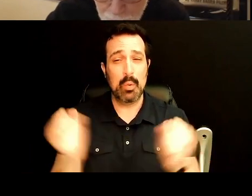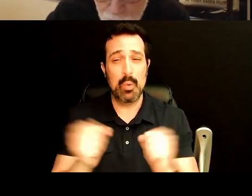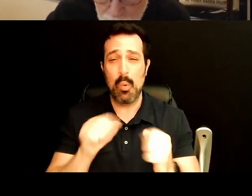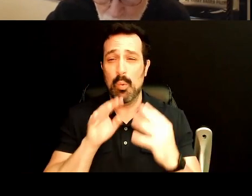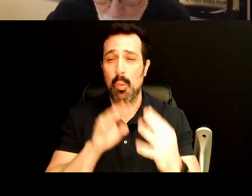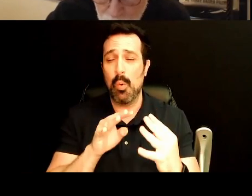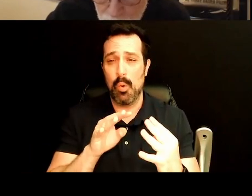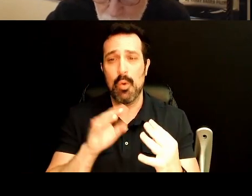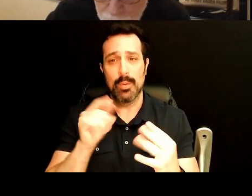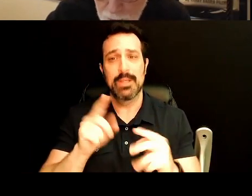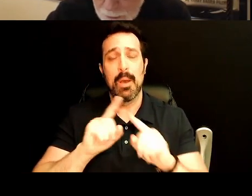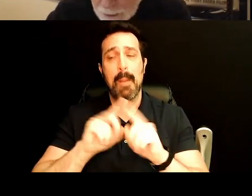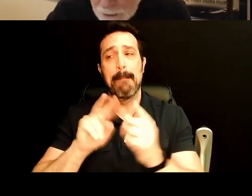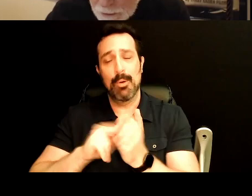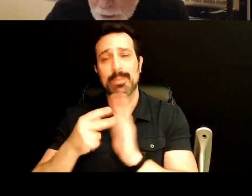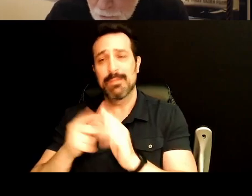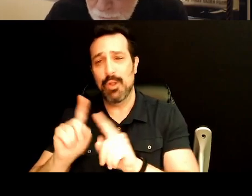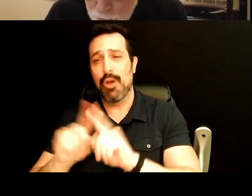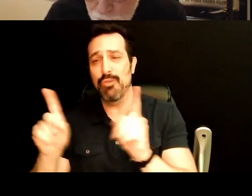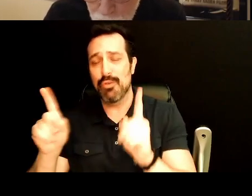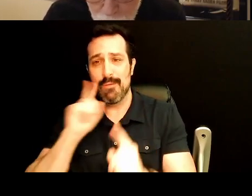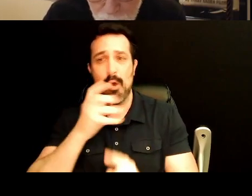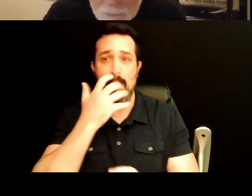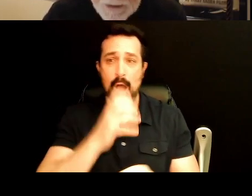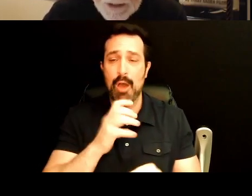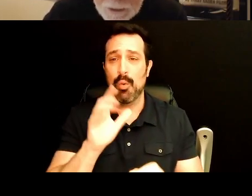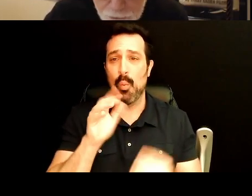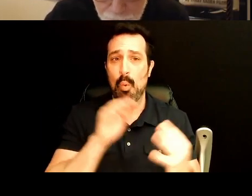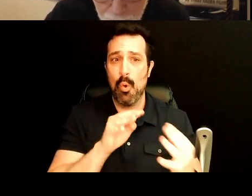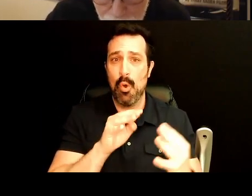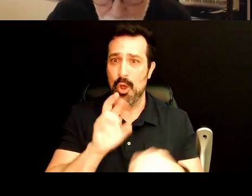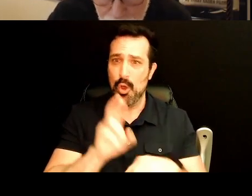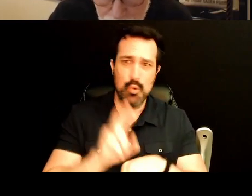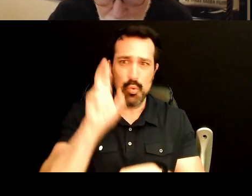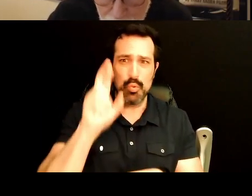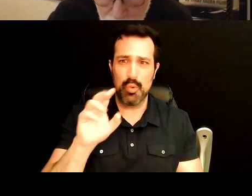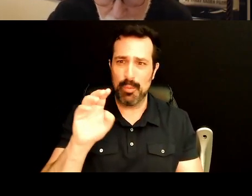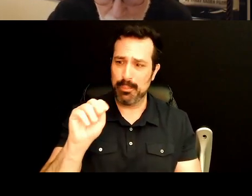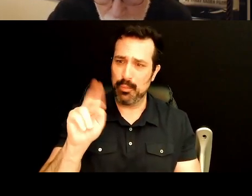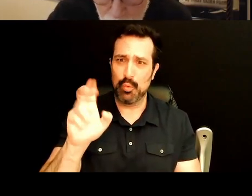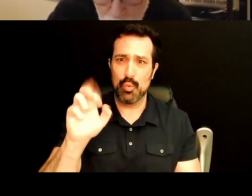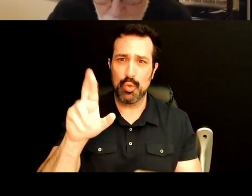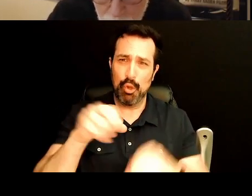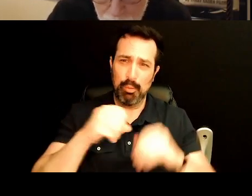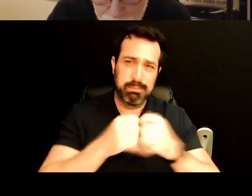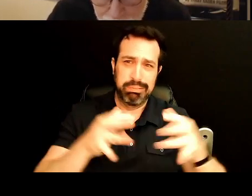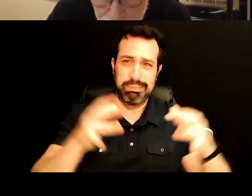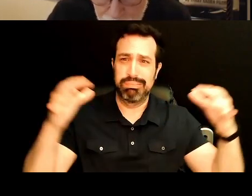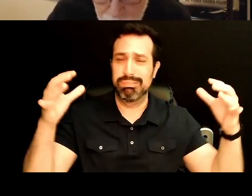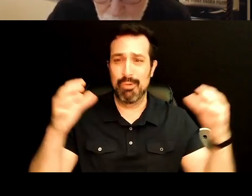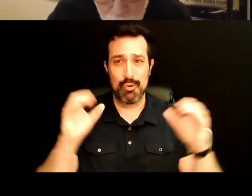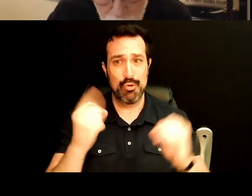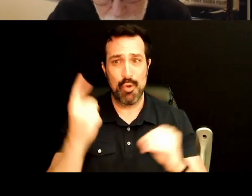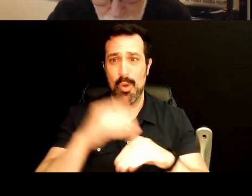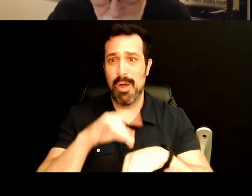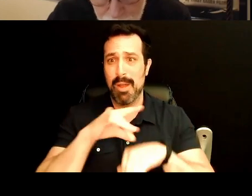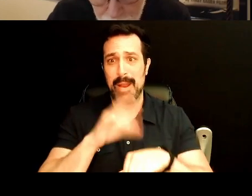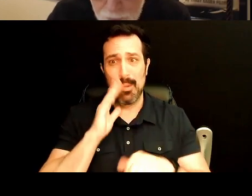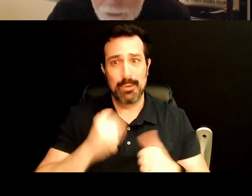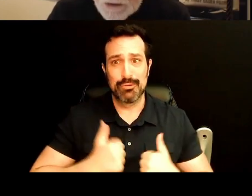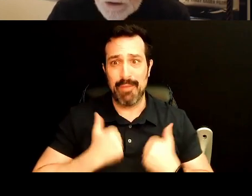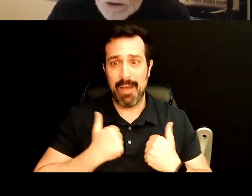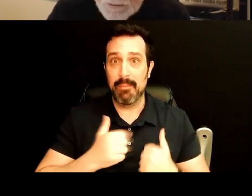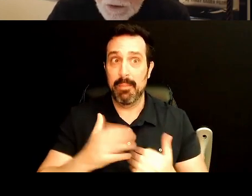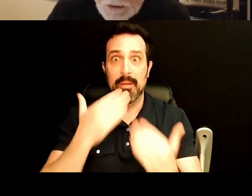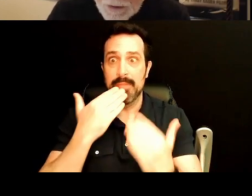alternative to a hot war, a nuclear holocaust from which no one on the planet survives intact. So thankfully, we're all